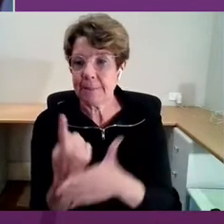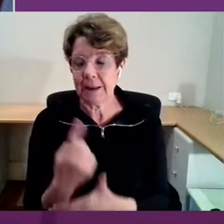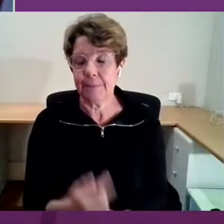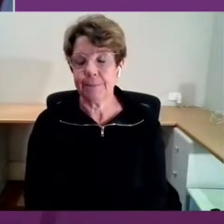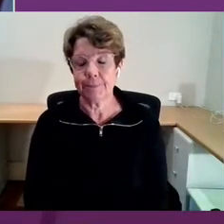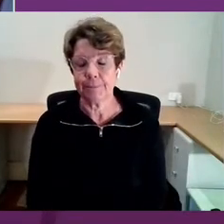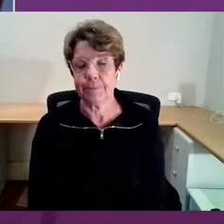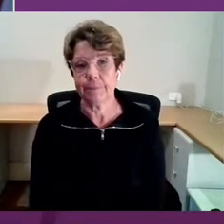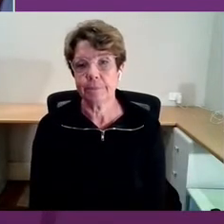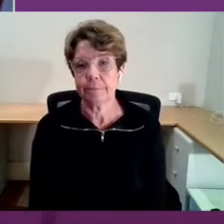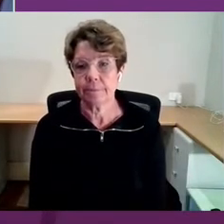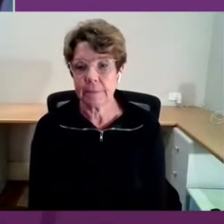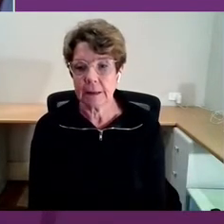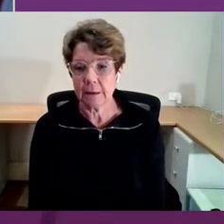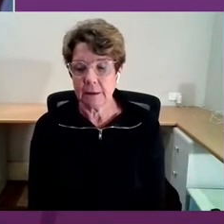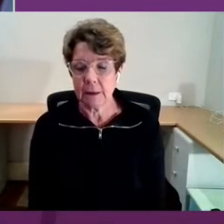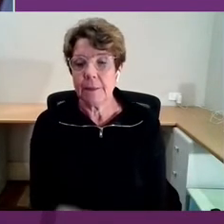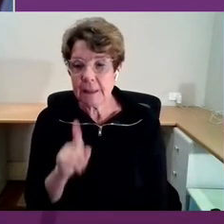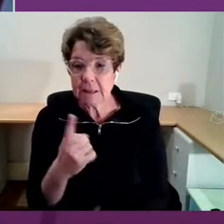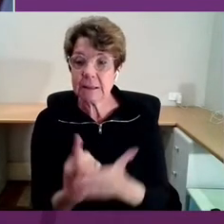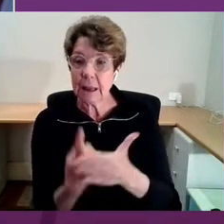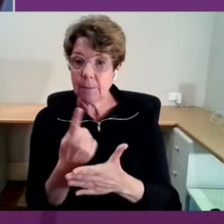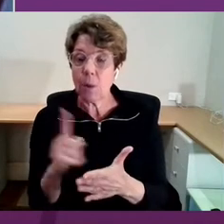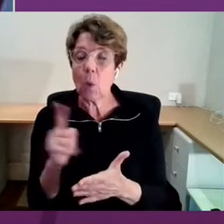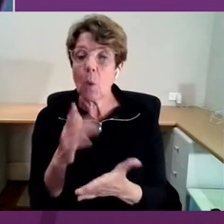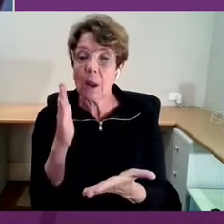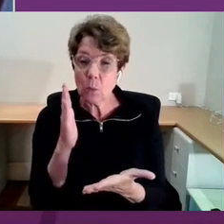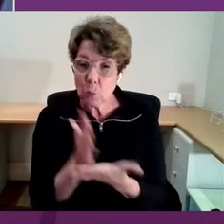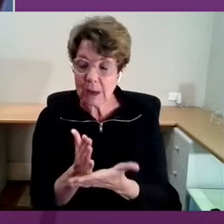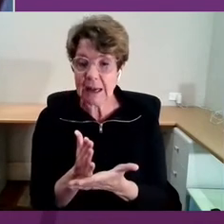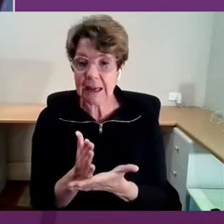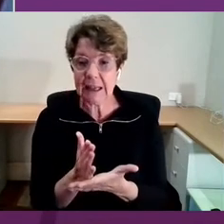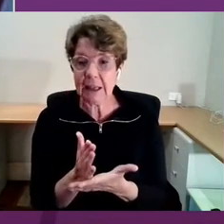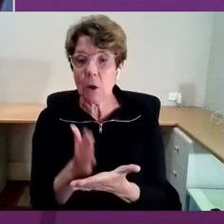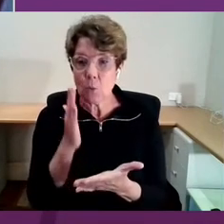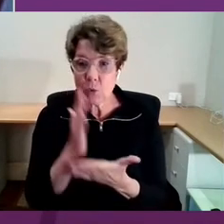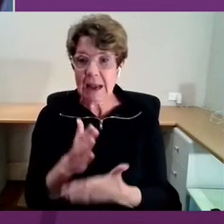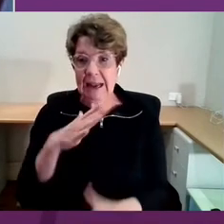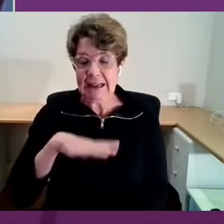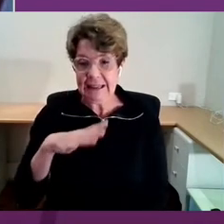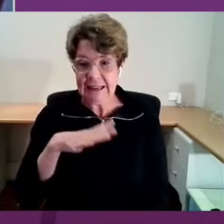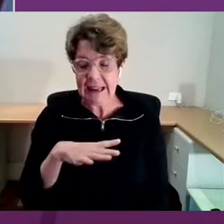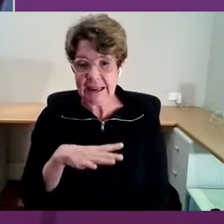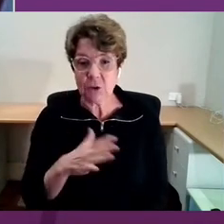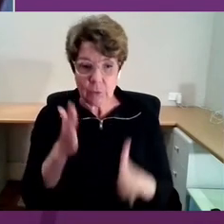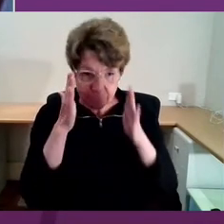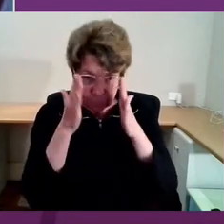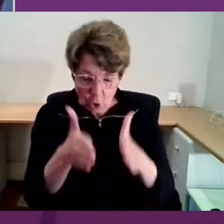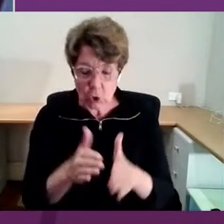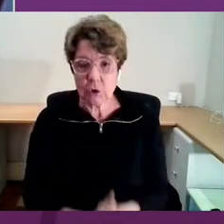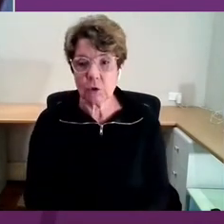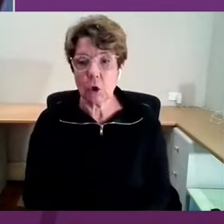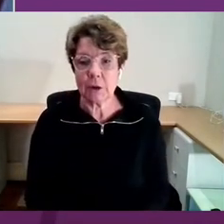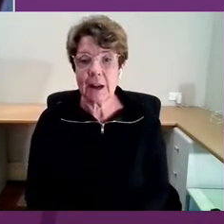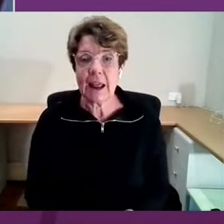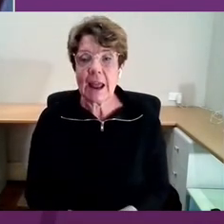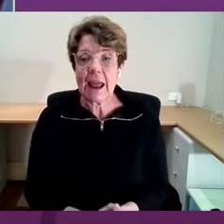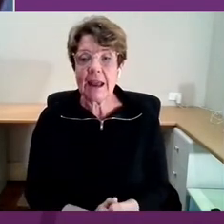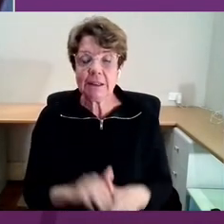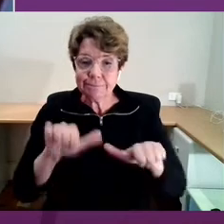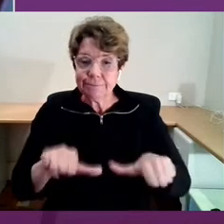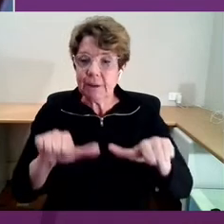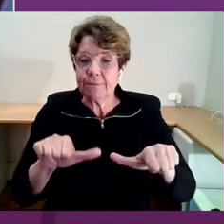and what we really, really need to focus on and endorse is that Aboriginal